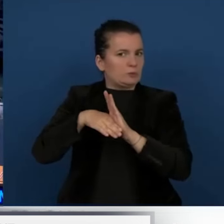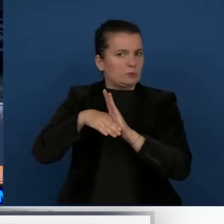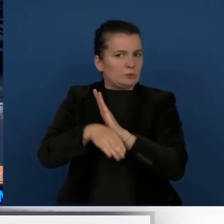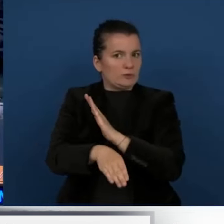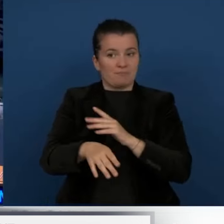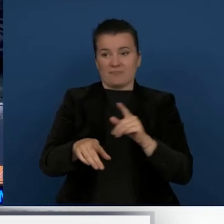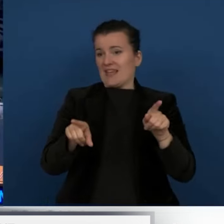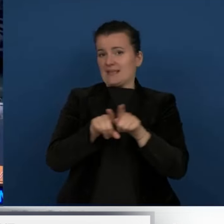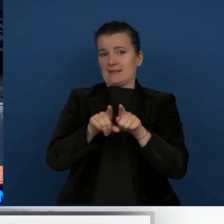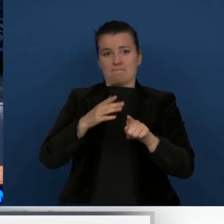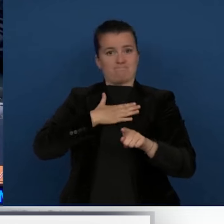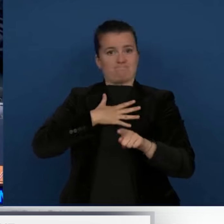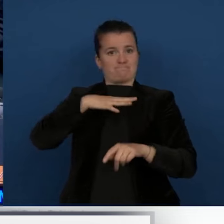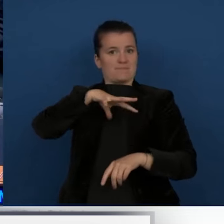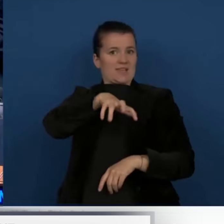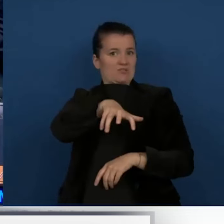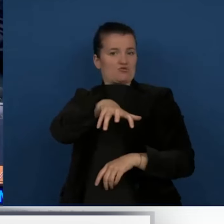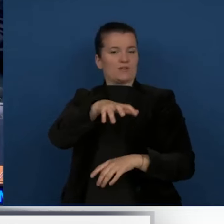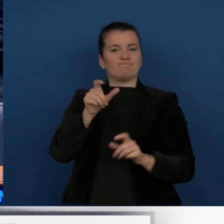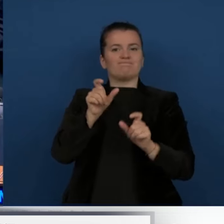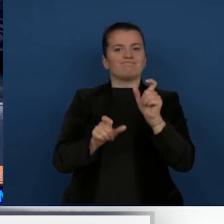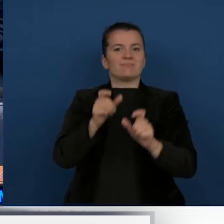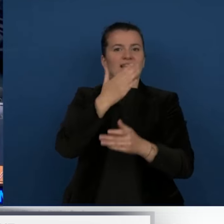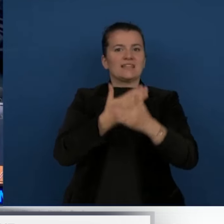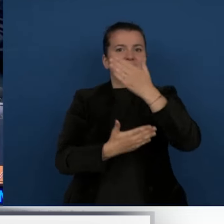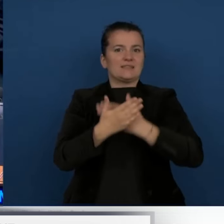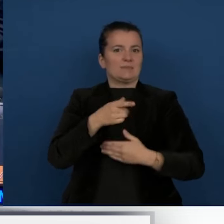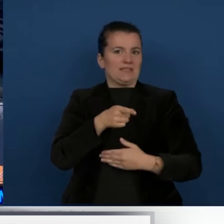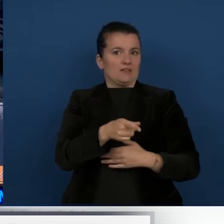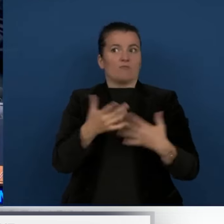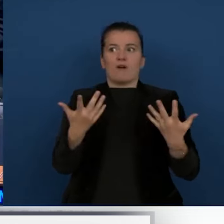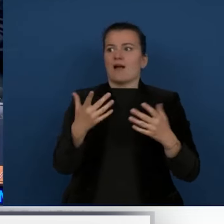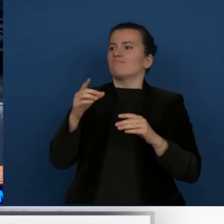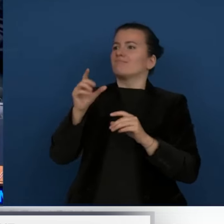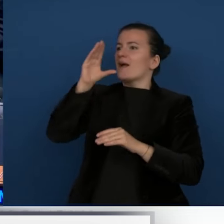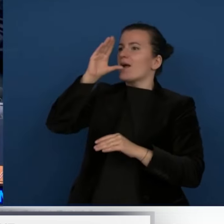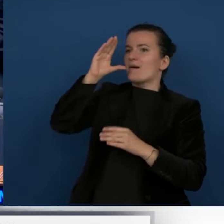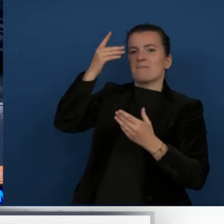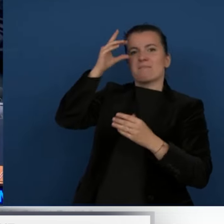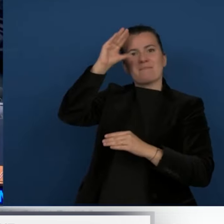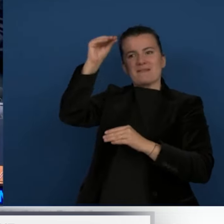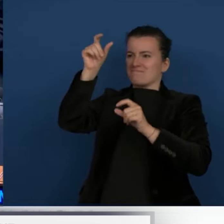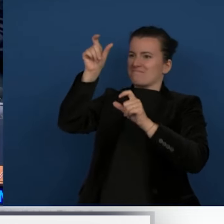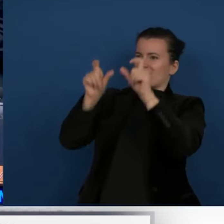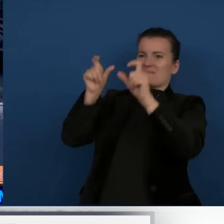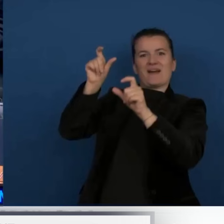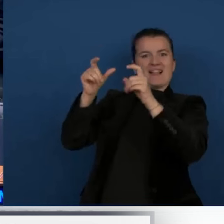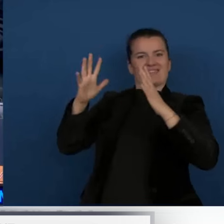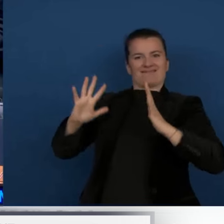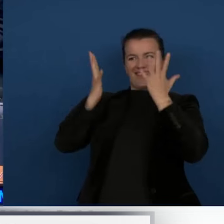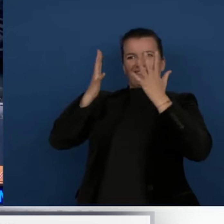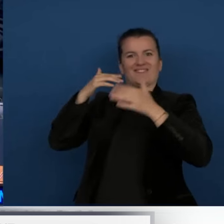impacts of natural and man-made hazards, which disproportionately impact people with disabilities.